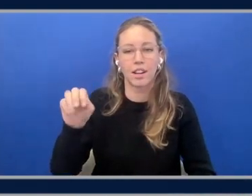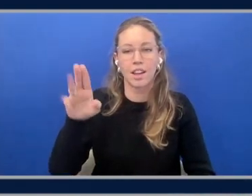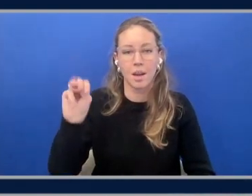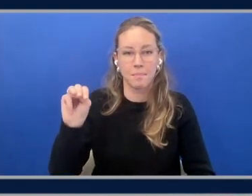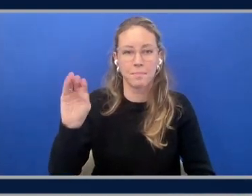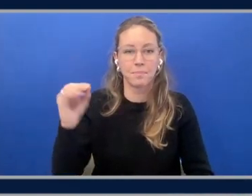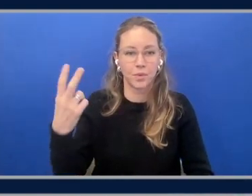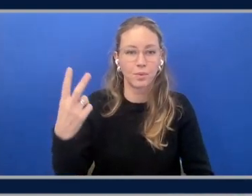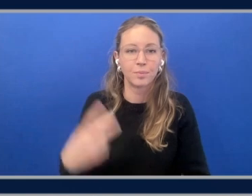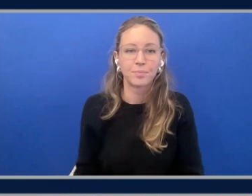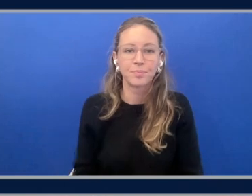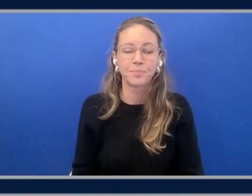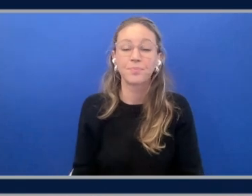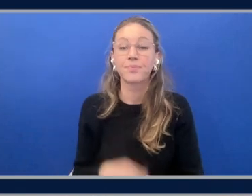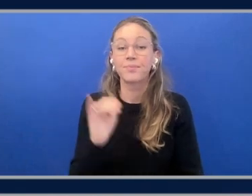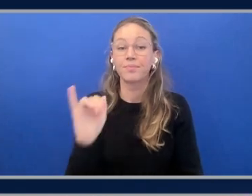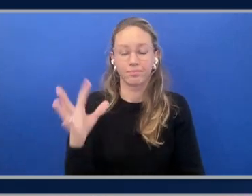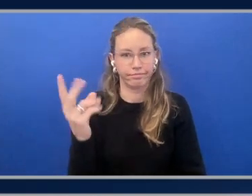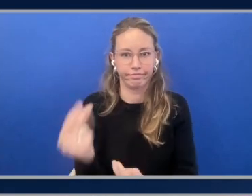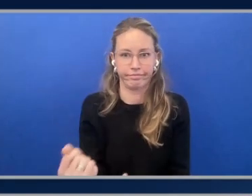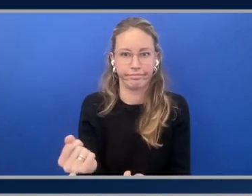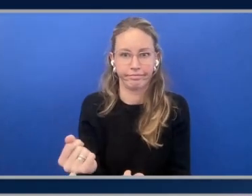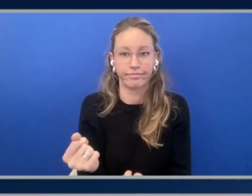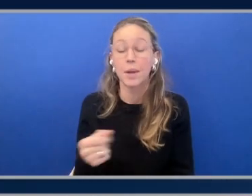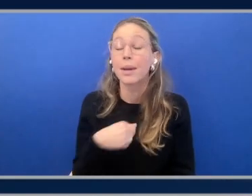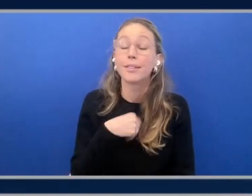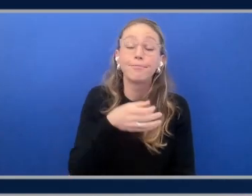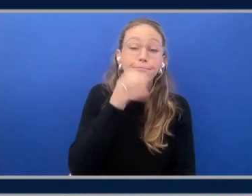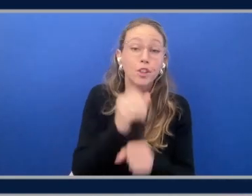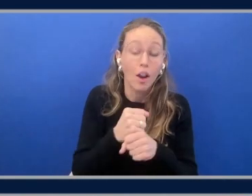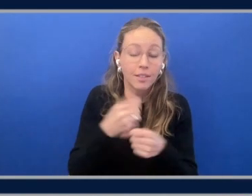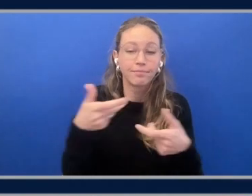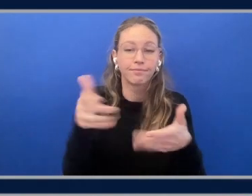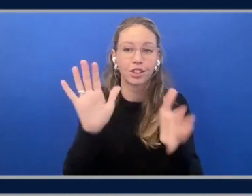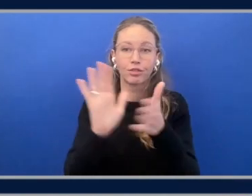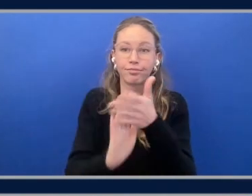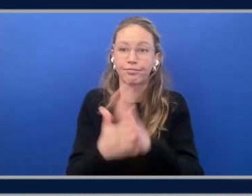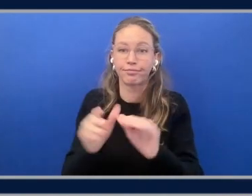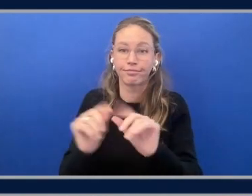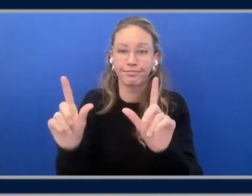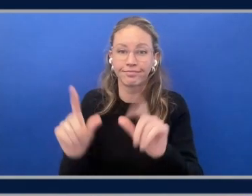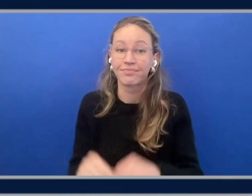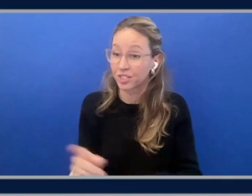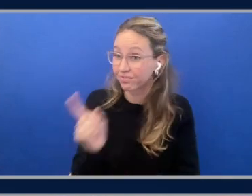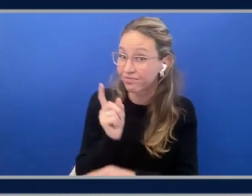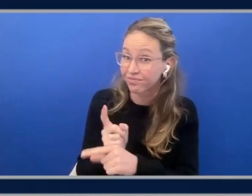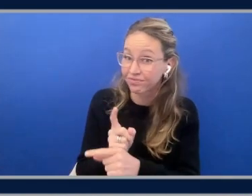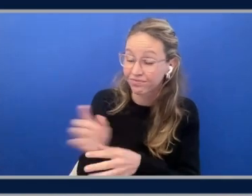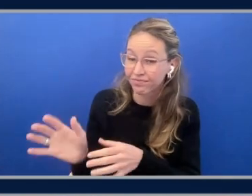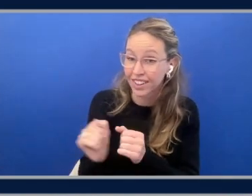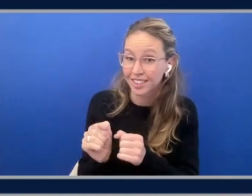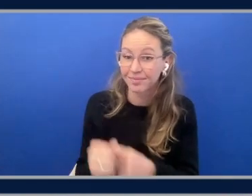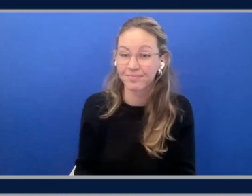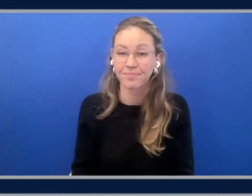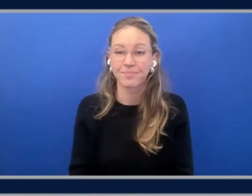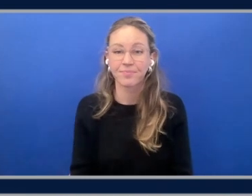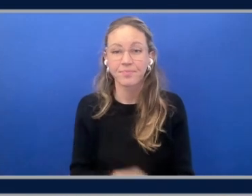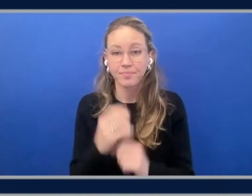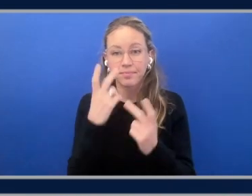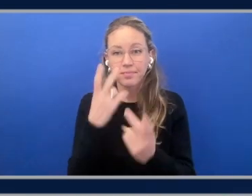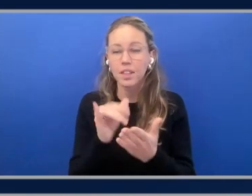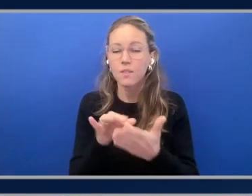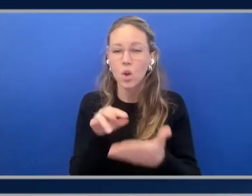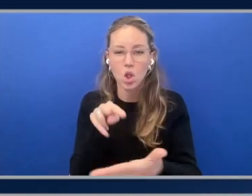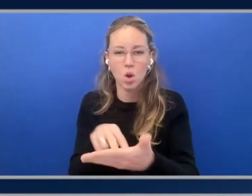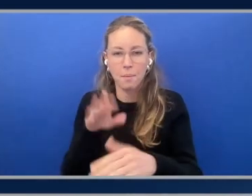And that was near instantaneous. Like, take a sip of your coffee and it's done. Yeah, pretty fast. So, yeah, you can see here, if you look at the